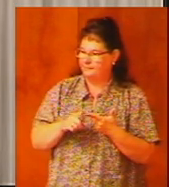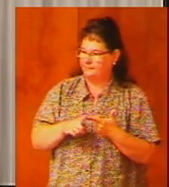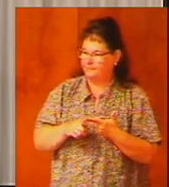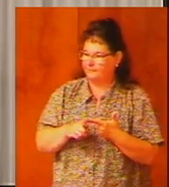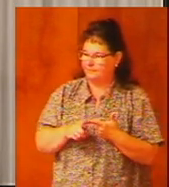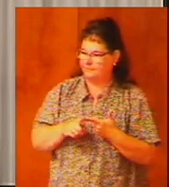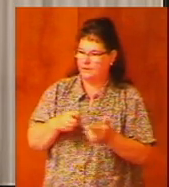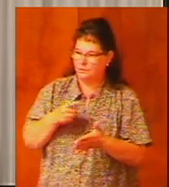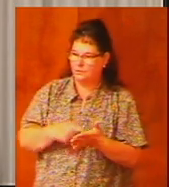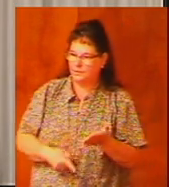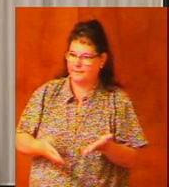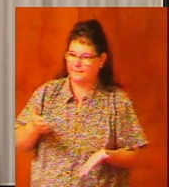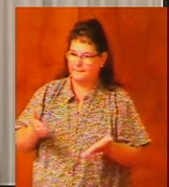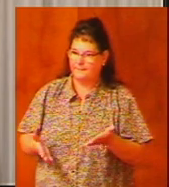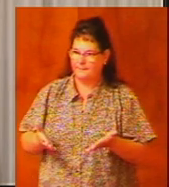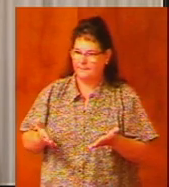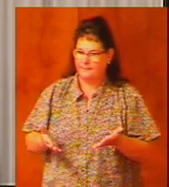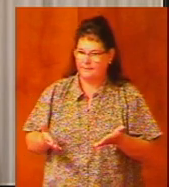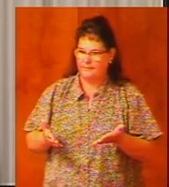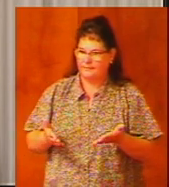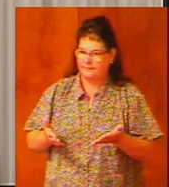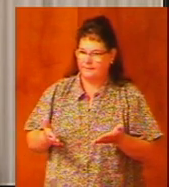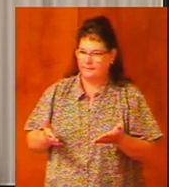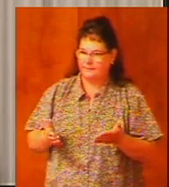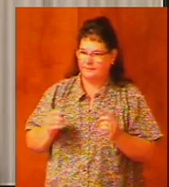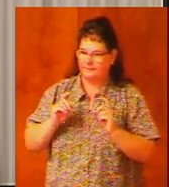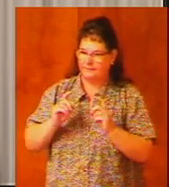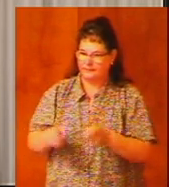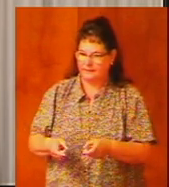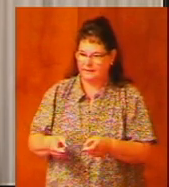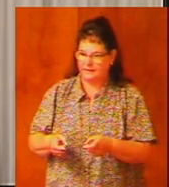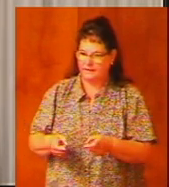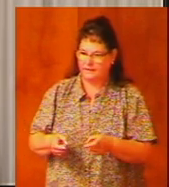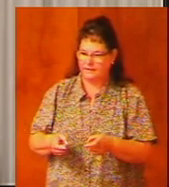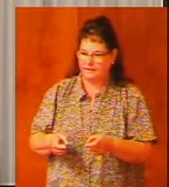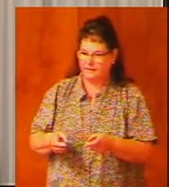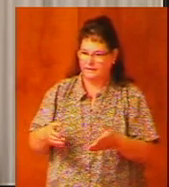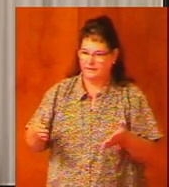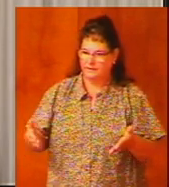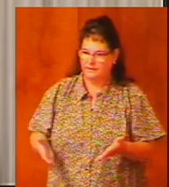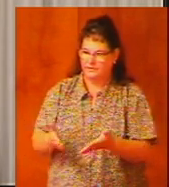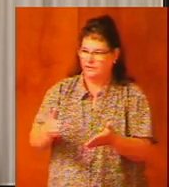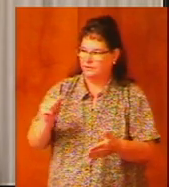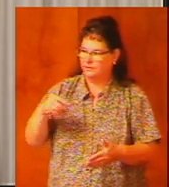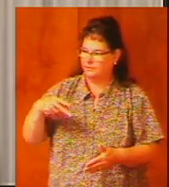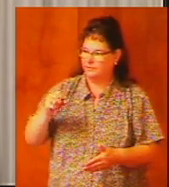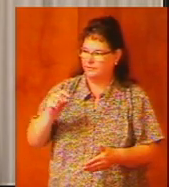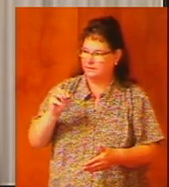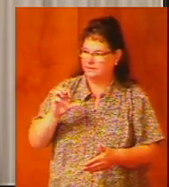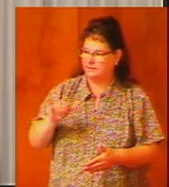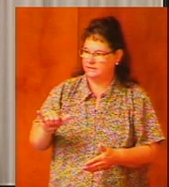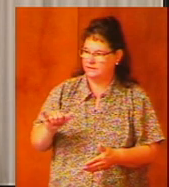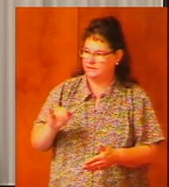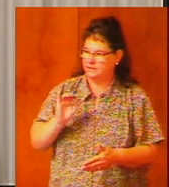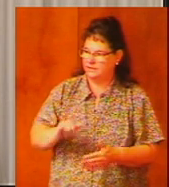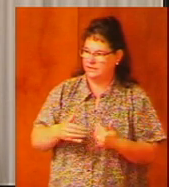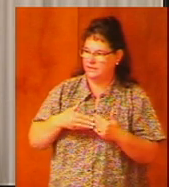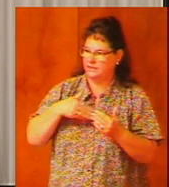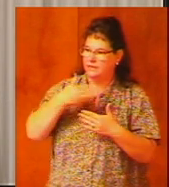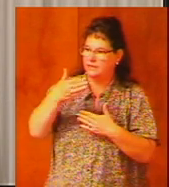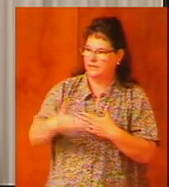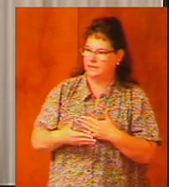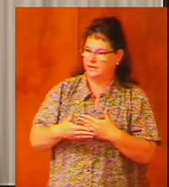what might have contributed to the apostasy of this succeeding generation